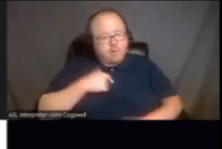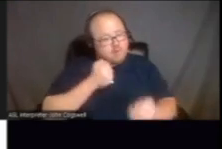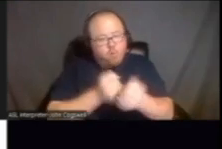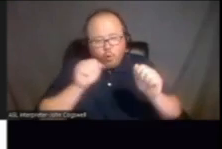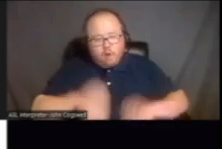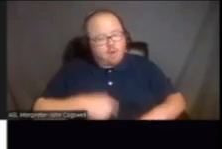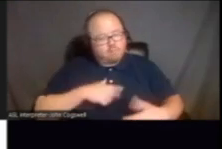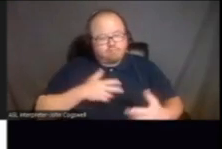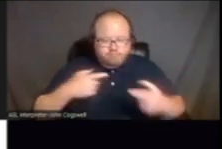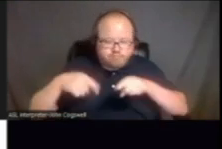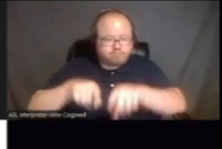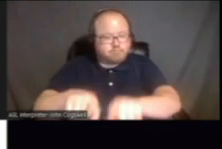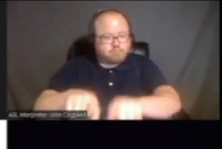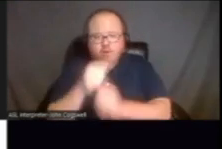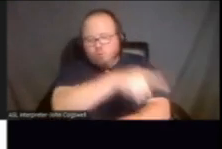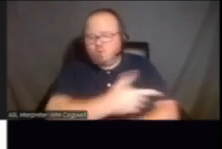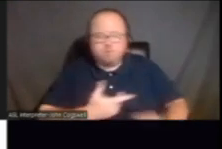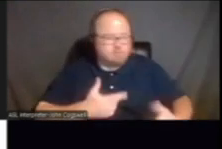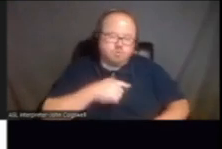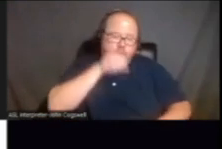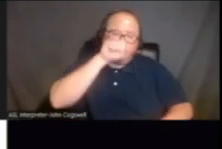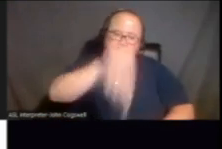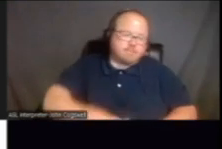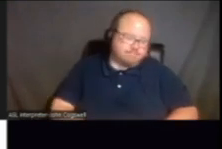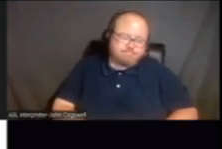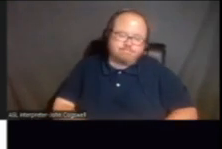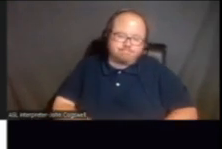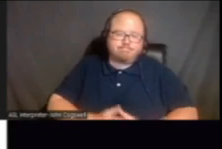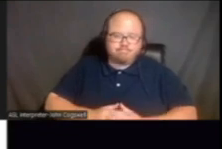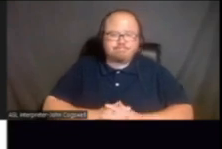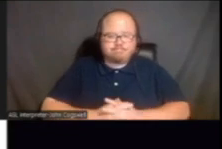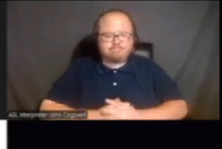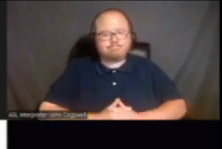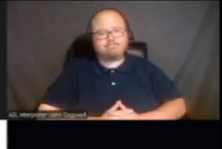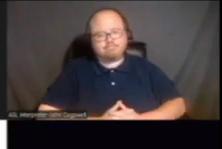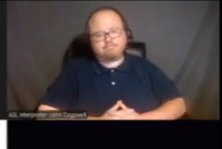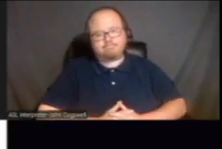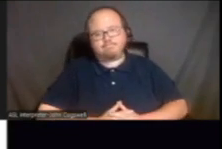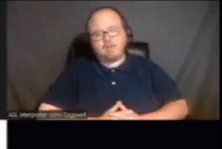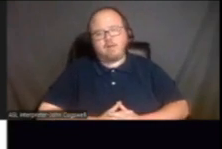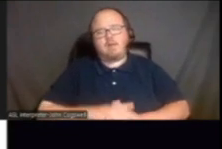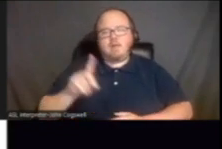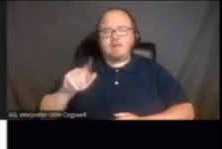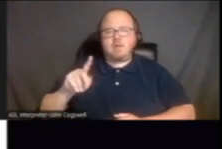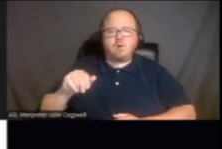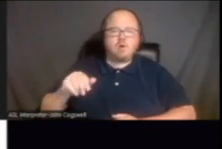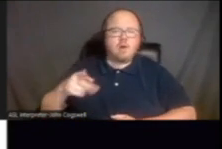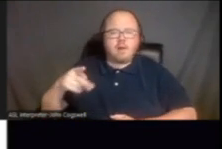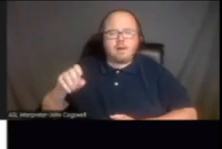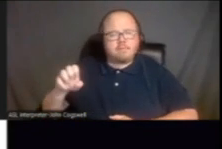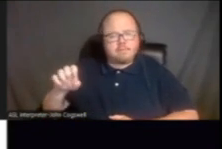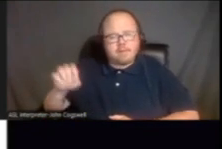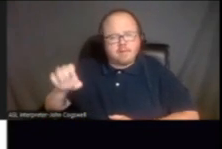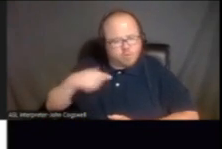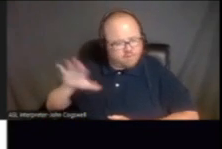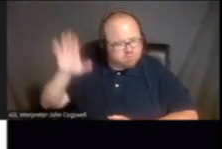and, you know, work alongside with. We would love to have that opportunity. Thank you. Thank you. Thank you, Dakota. Dakota. Peter, did you raise your hand?